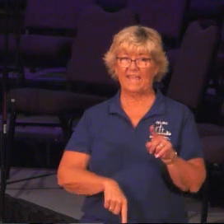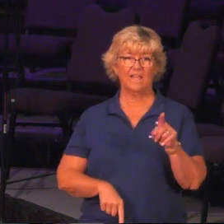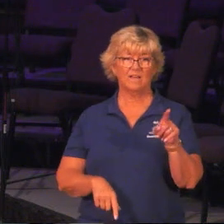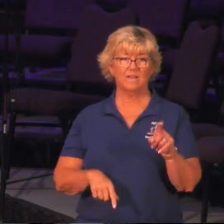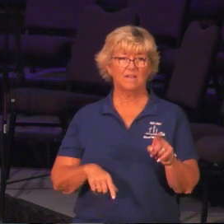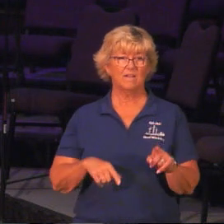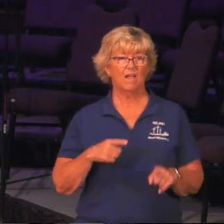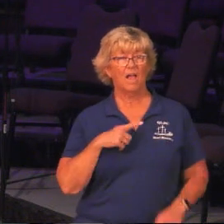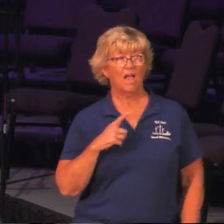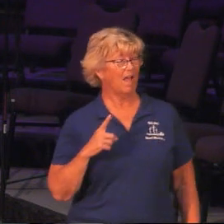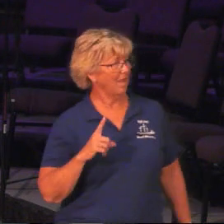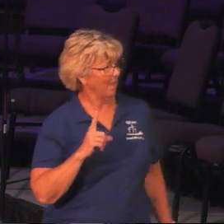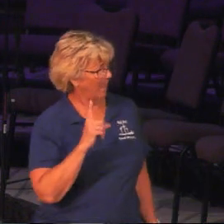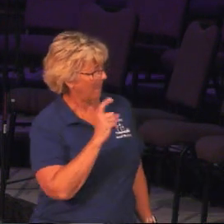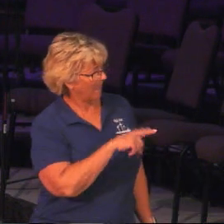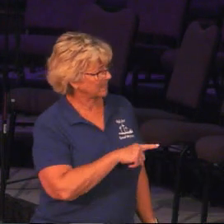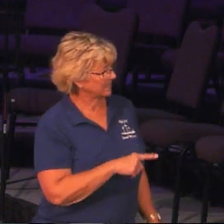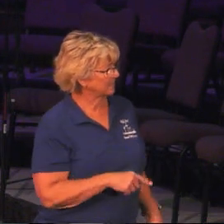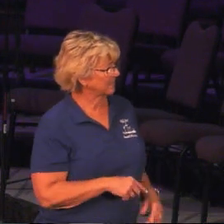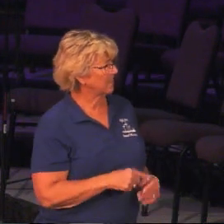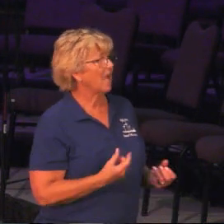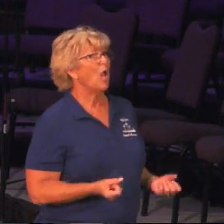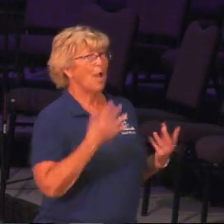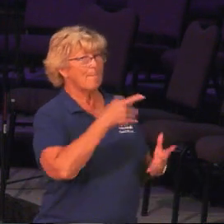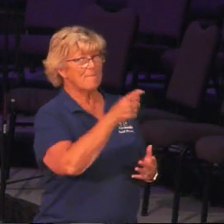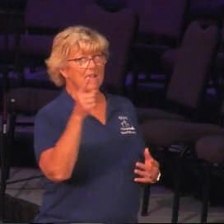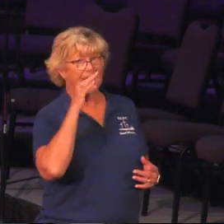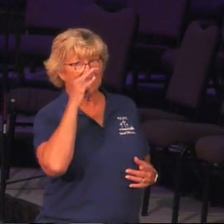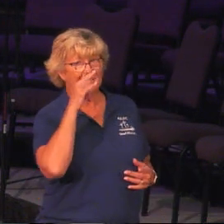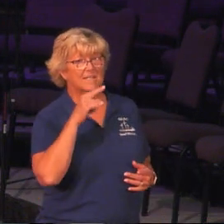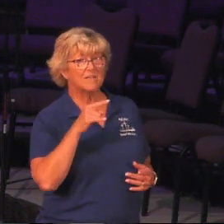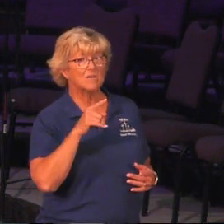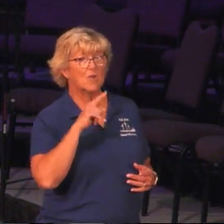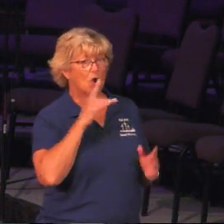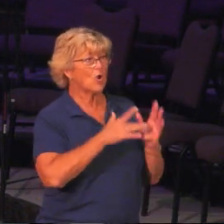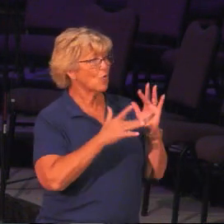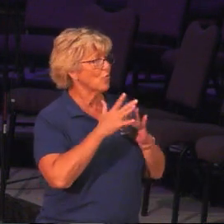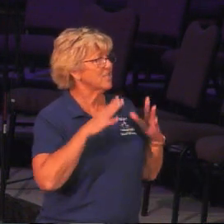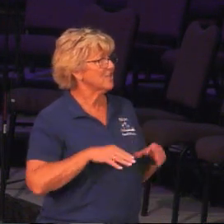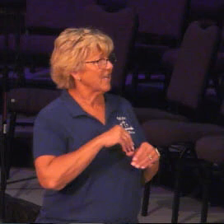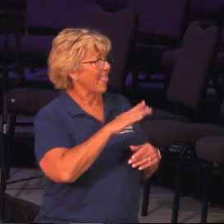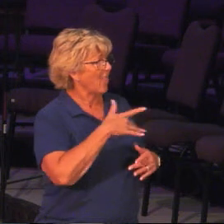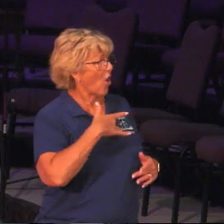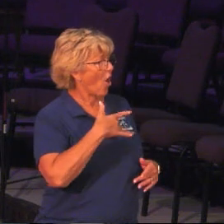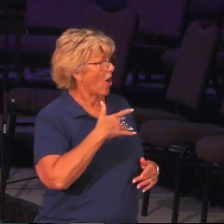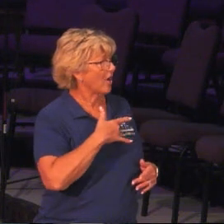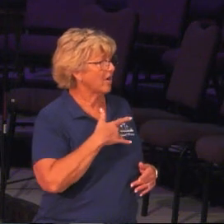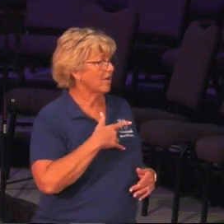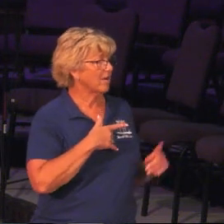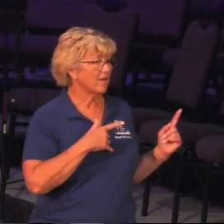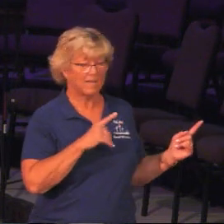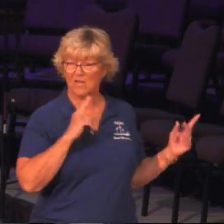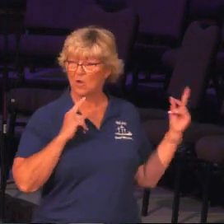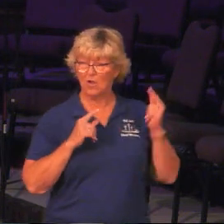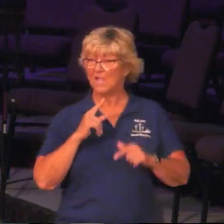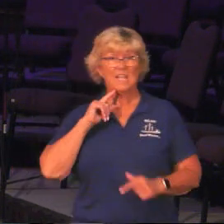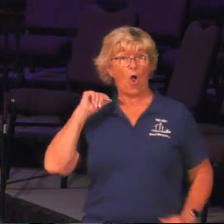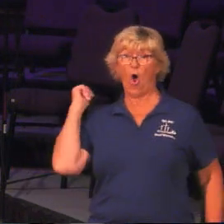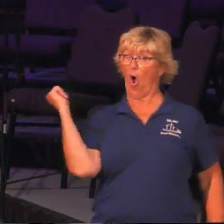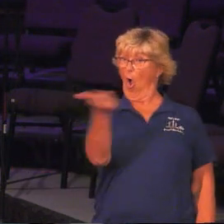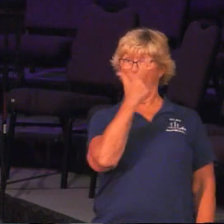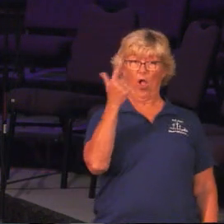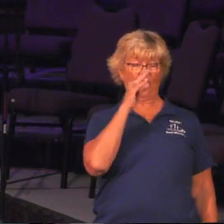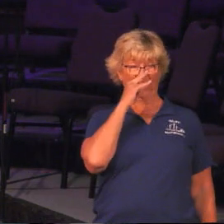I said, well, let me ask you another question. How many of these kids do you think are Christians in their hearts? And Samuel was quick. He said, all of them.